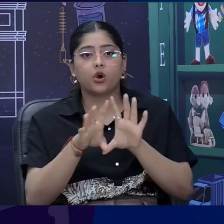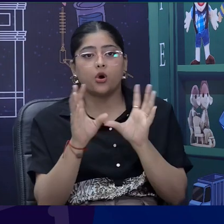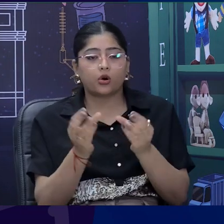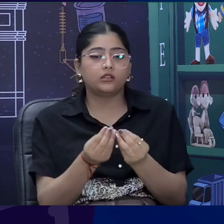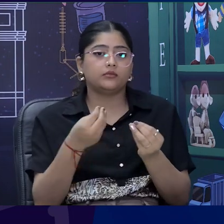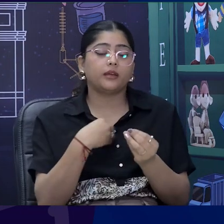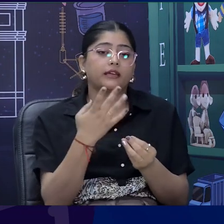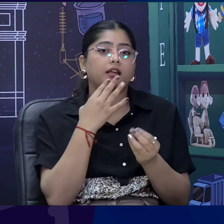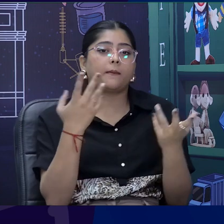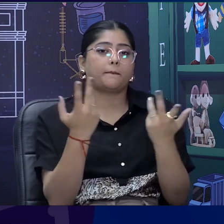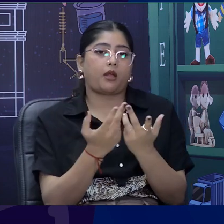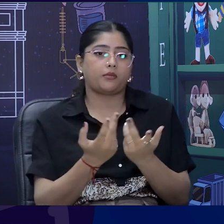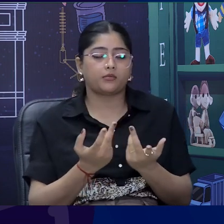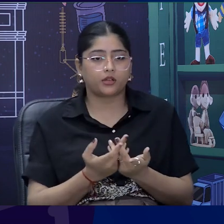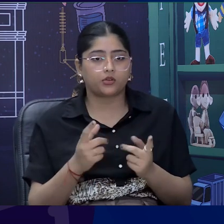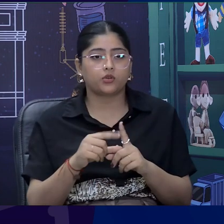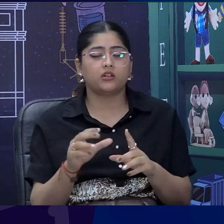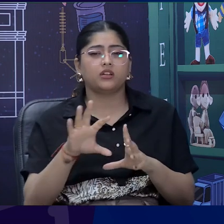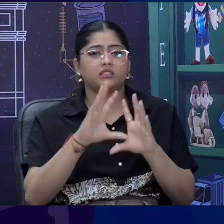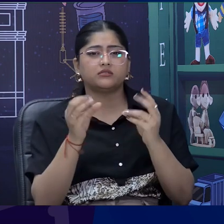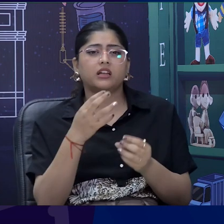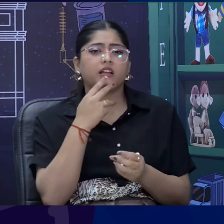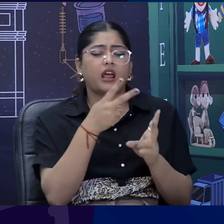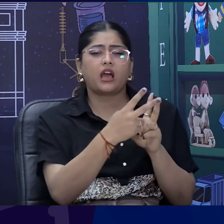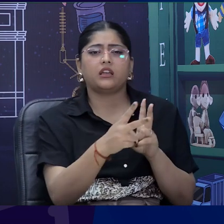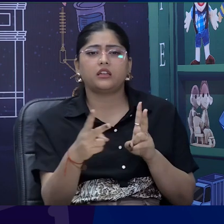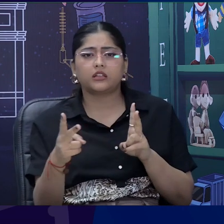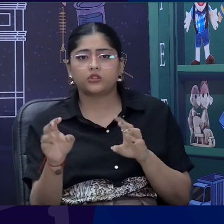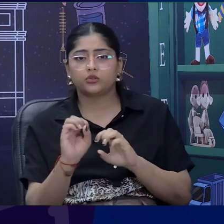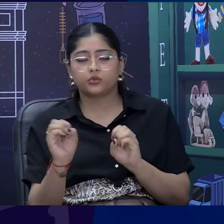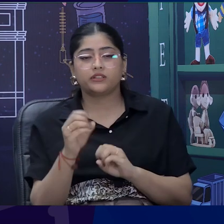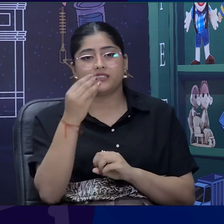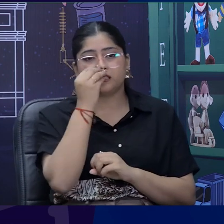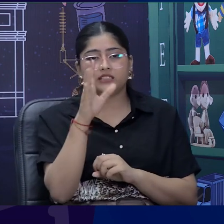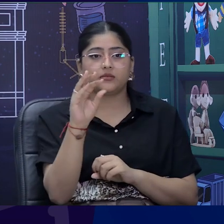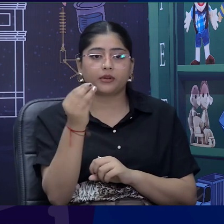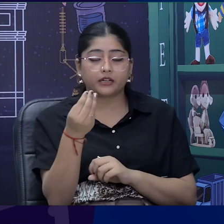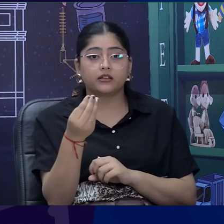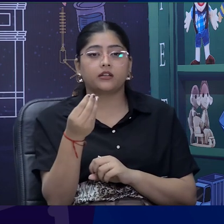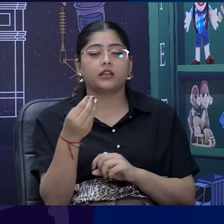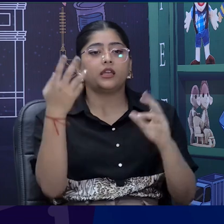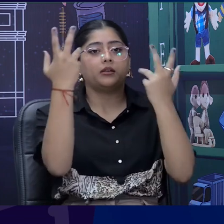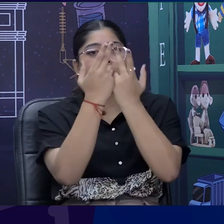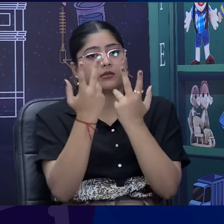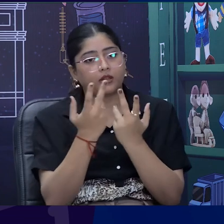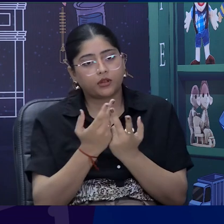similar color. So, while juggling up and finding words it will be easy for them to relate.